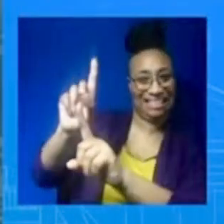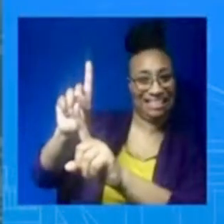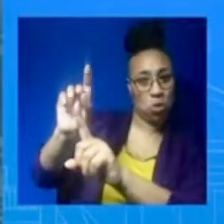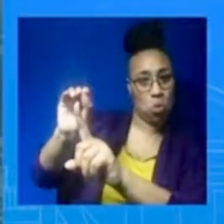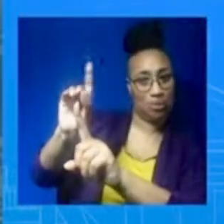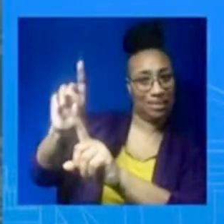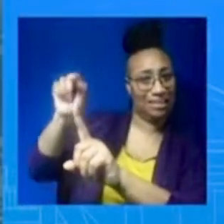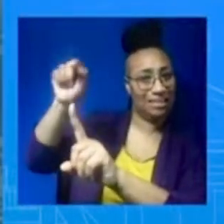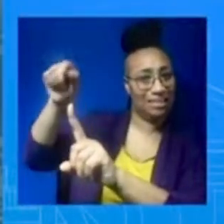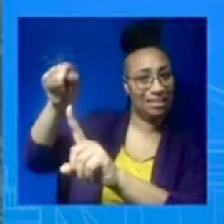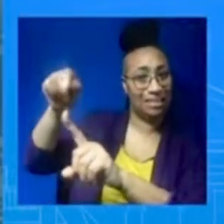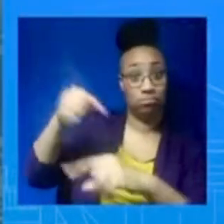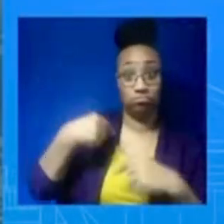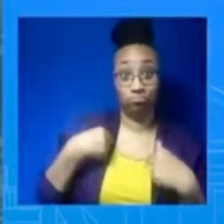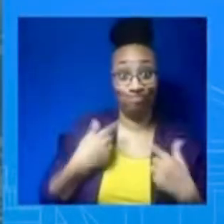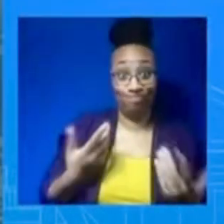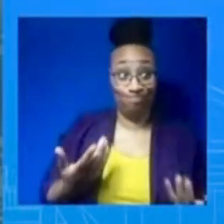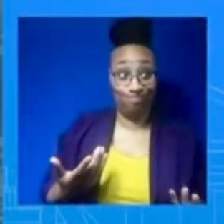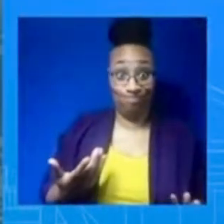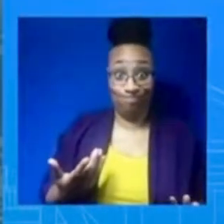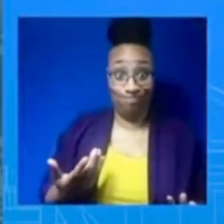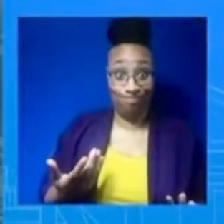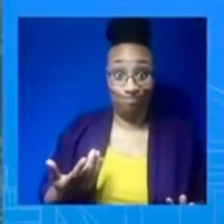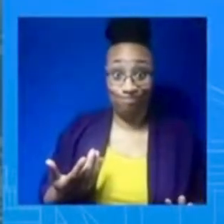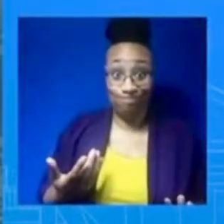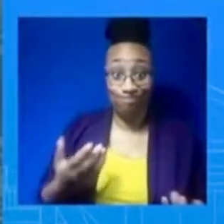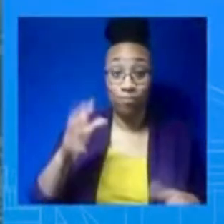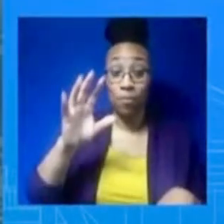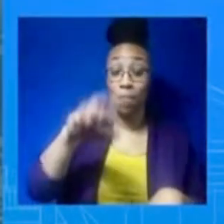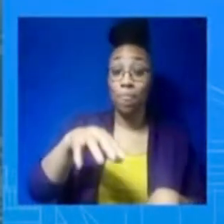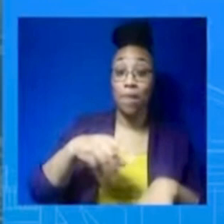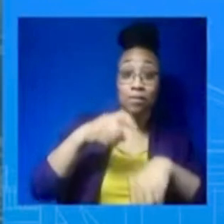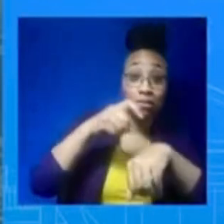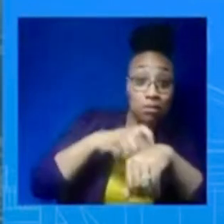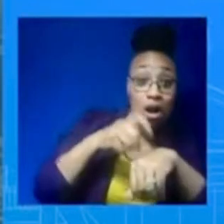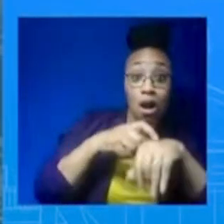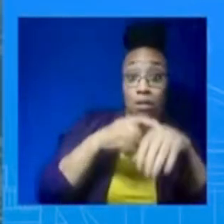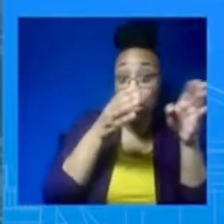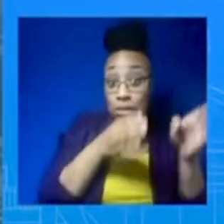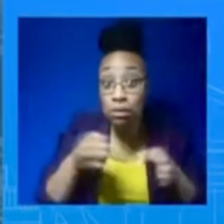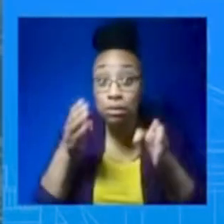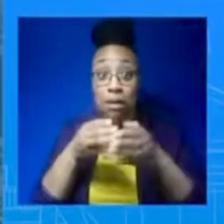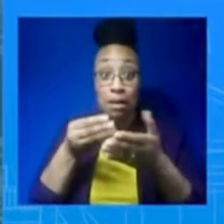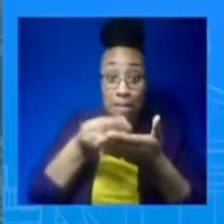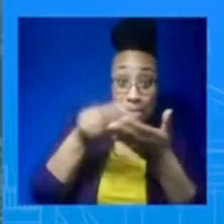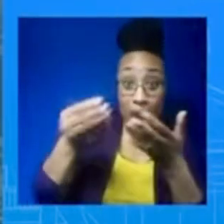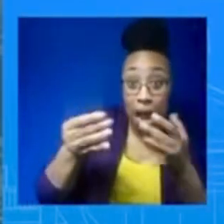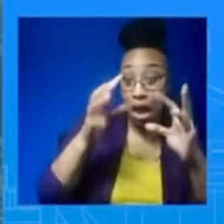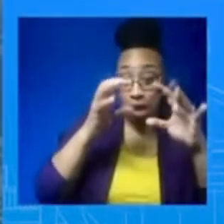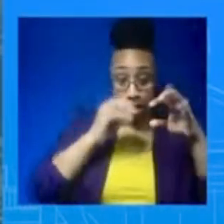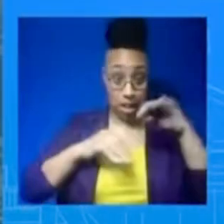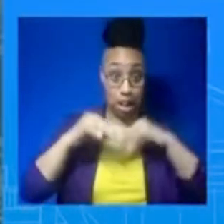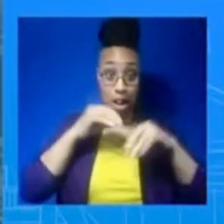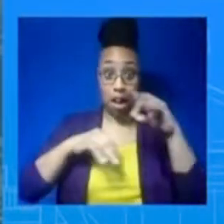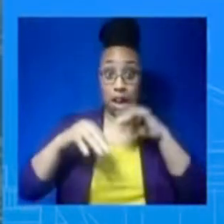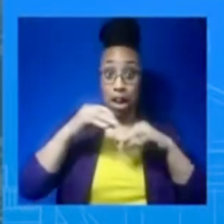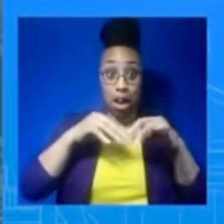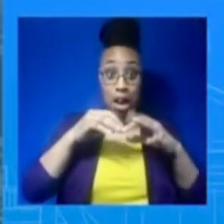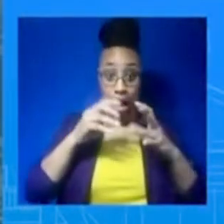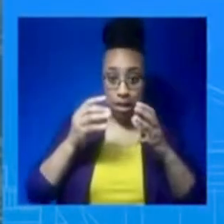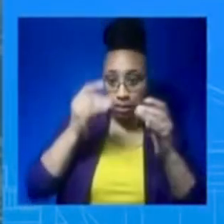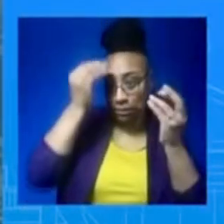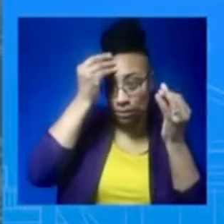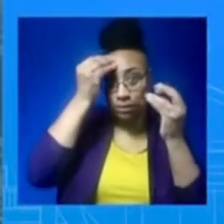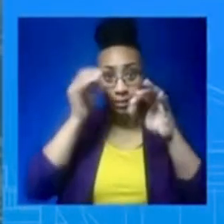and procured, and getting them into Ukrainian hands. It's going to be a lot. Good, Arno. Thank you. When the President says